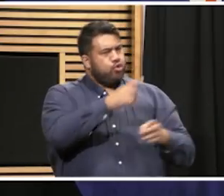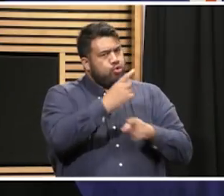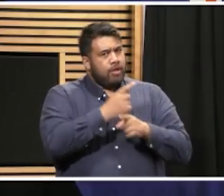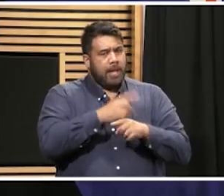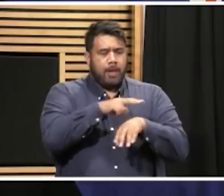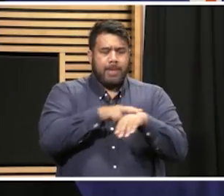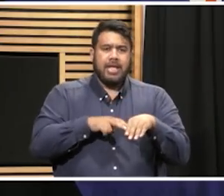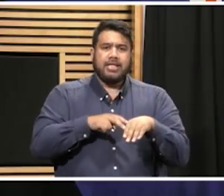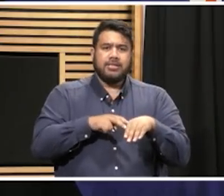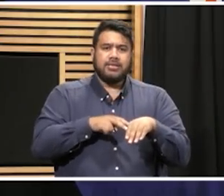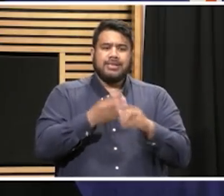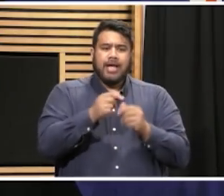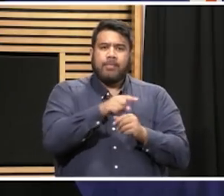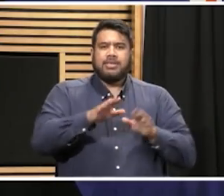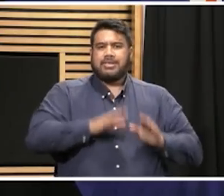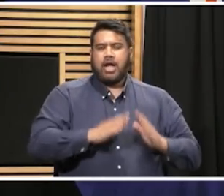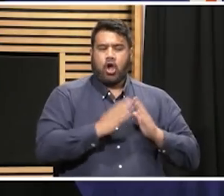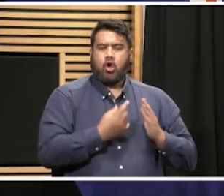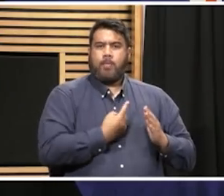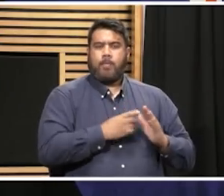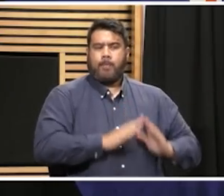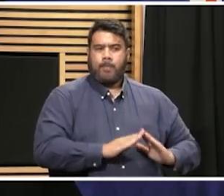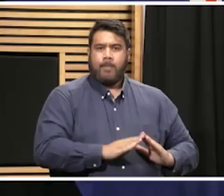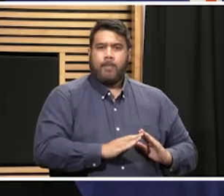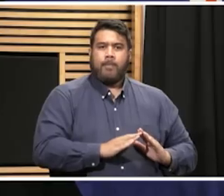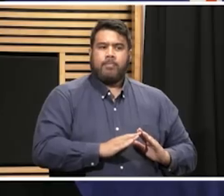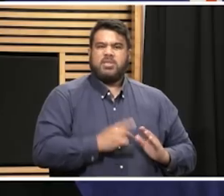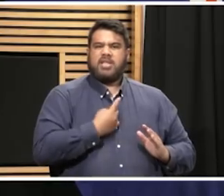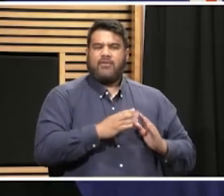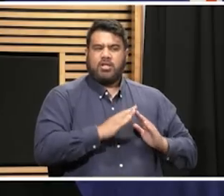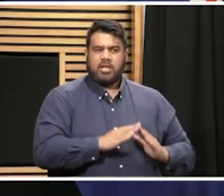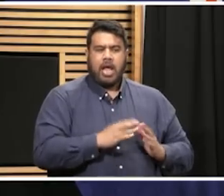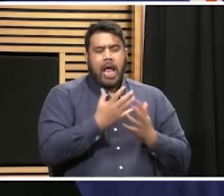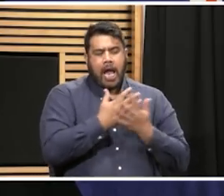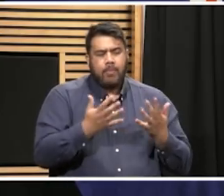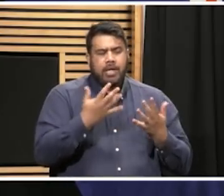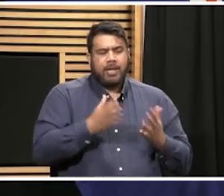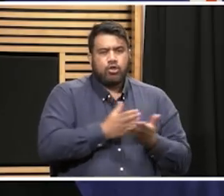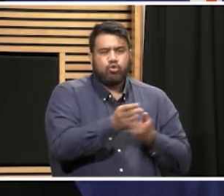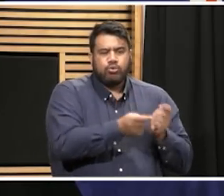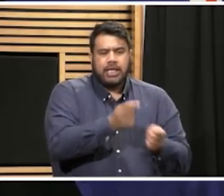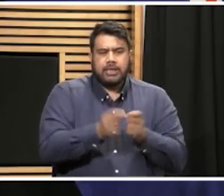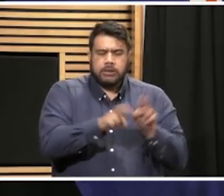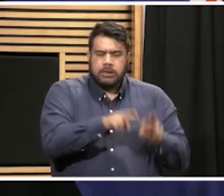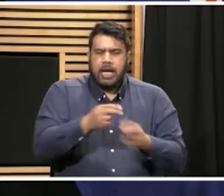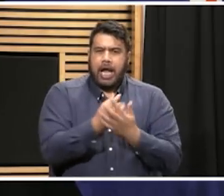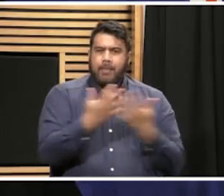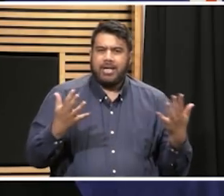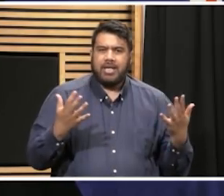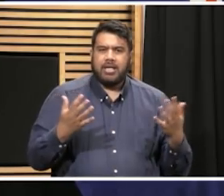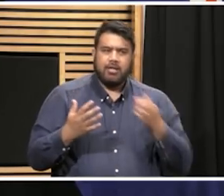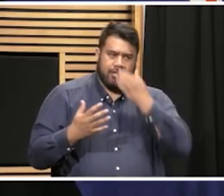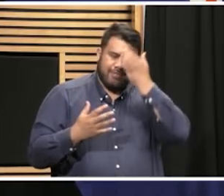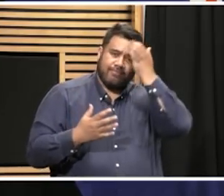many of them have been tested? I can't give you that information. It's more precautionary and I don't believe any of them are